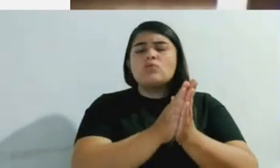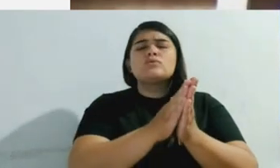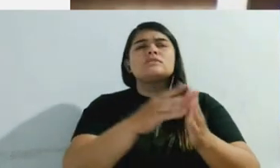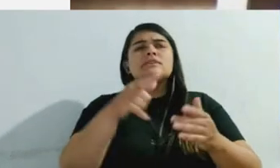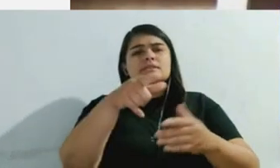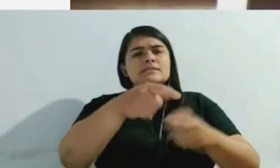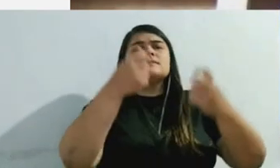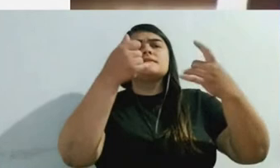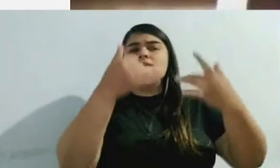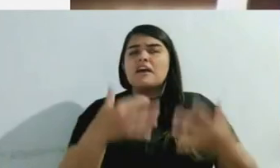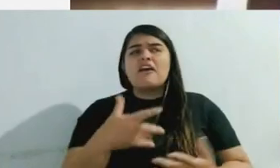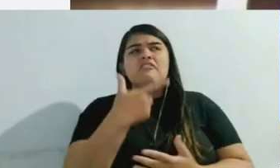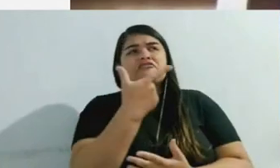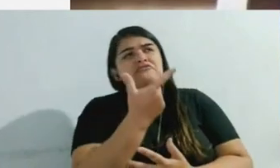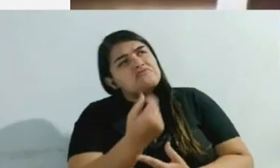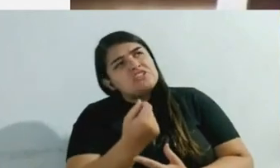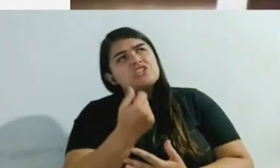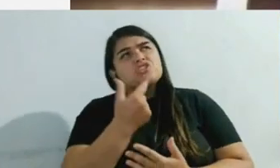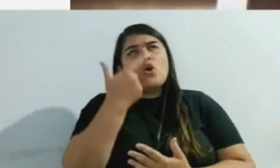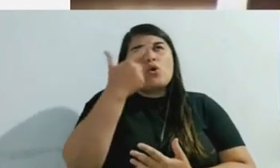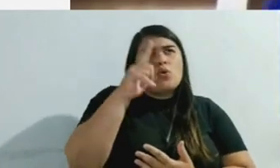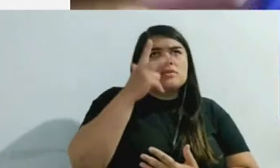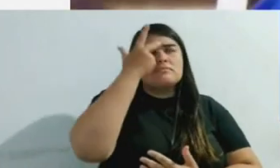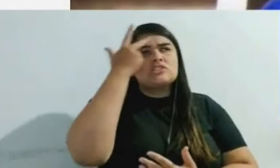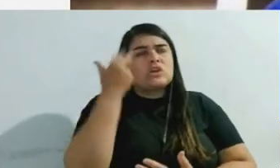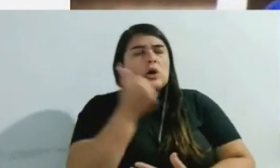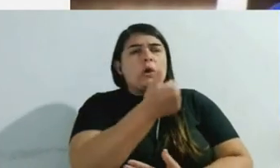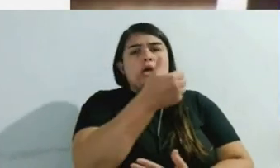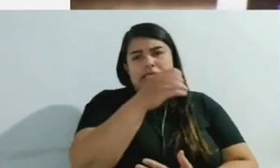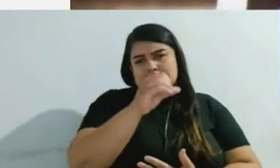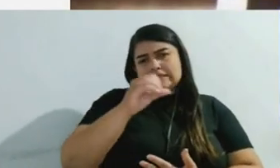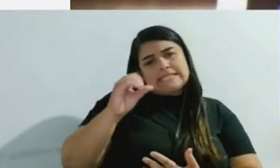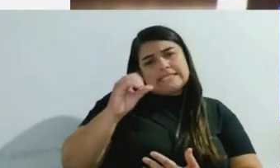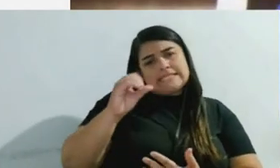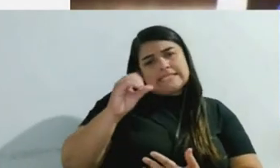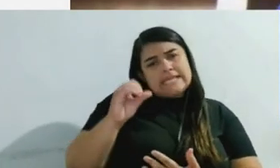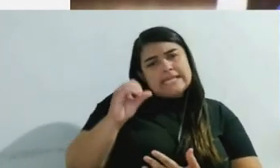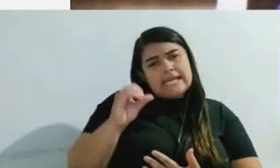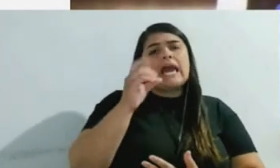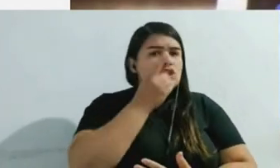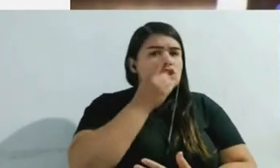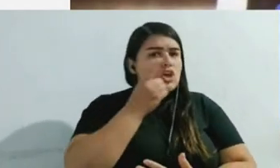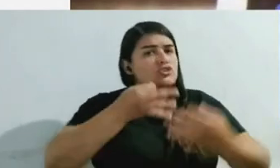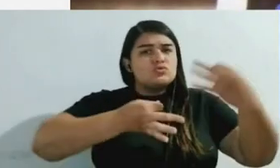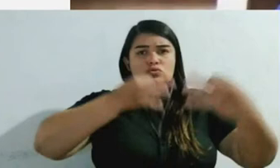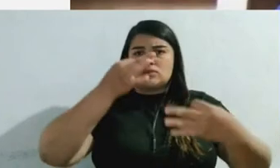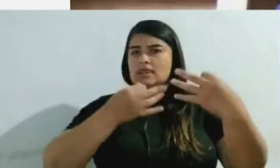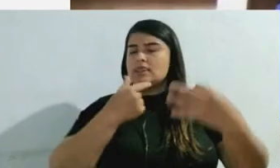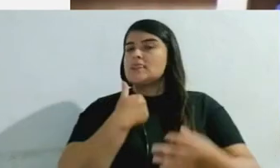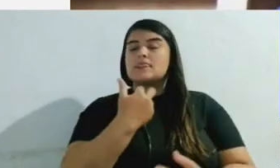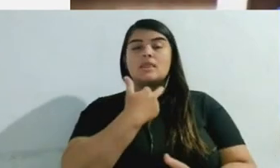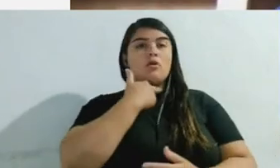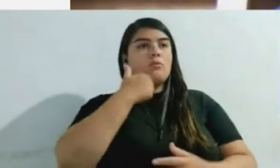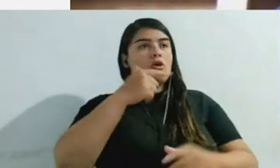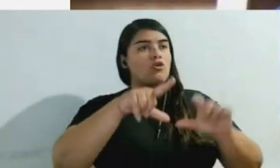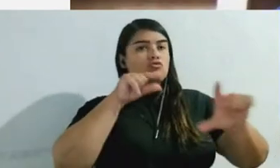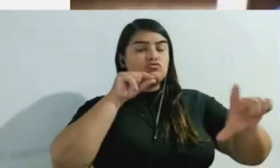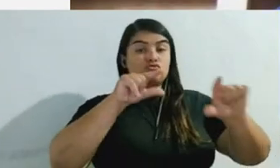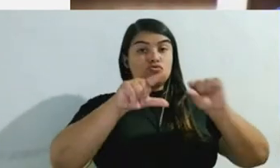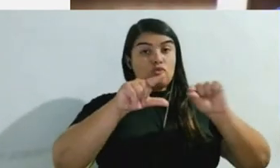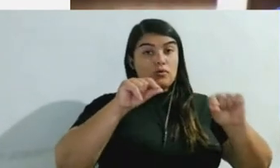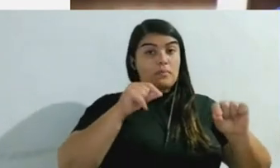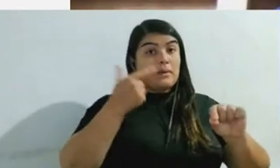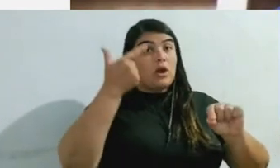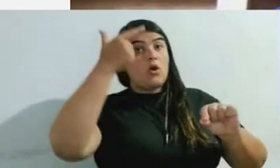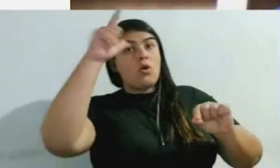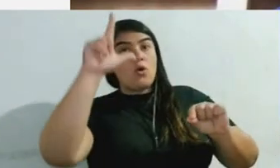no discretion over that fine. And at the other end of the criminal spectrum, in the case of murders, judges also had